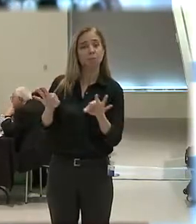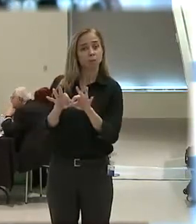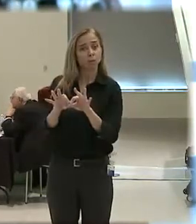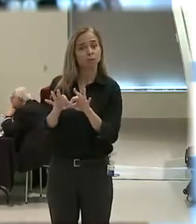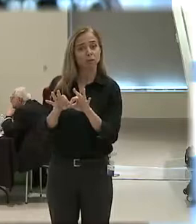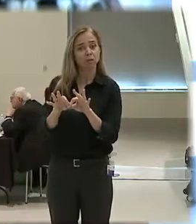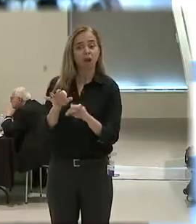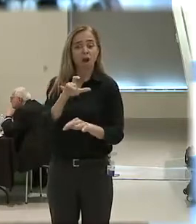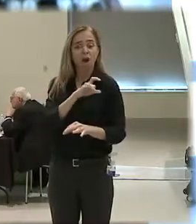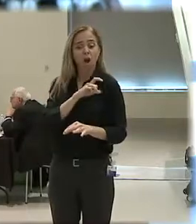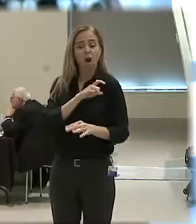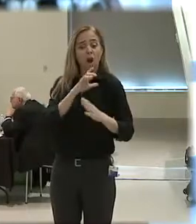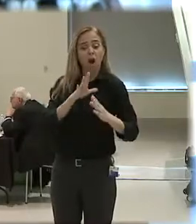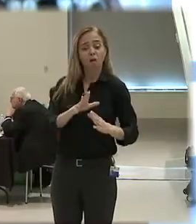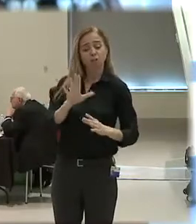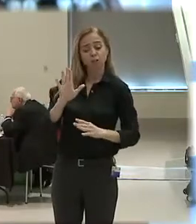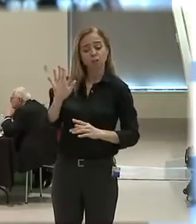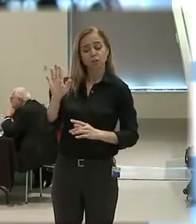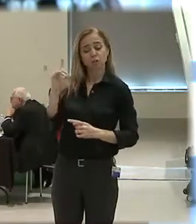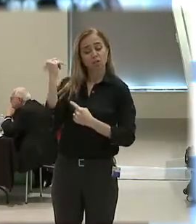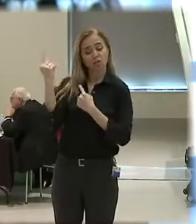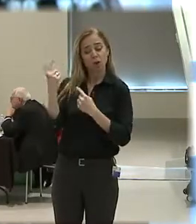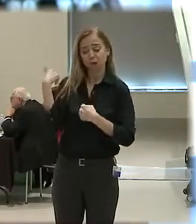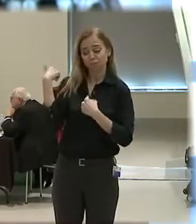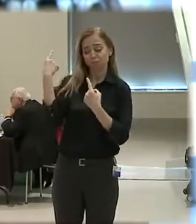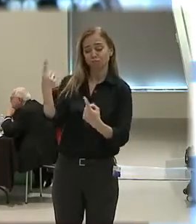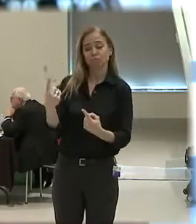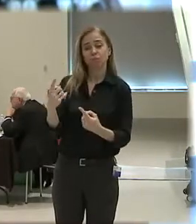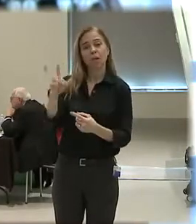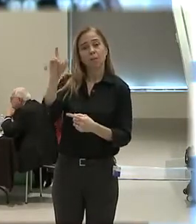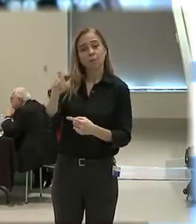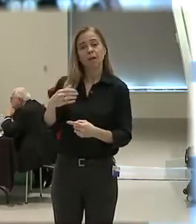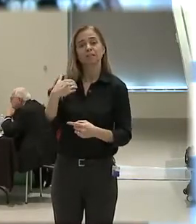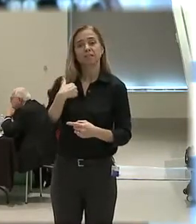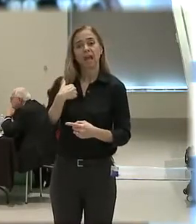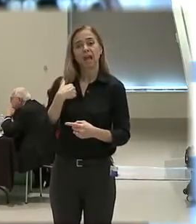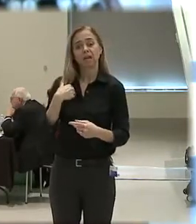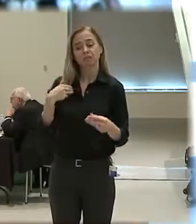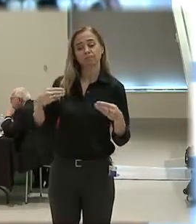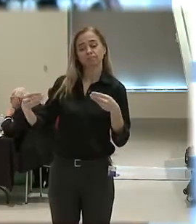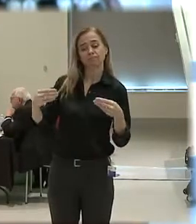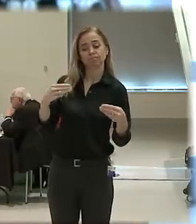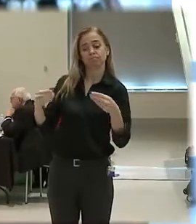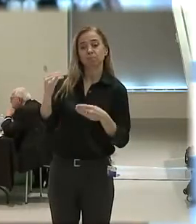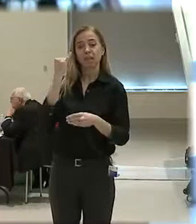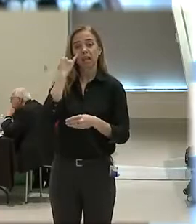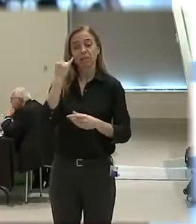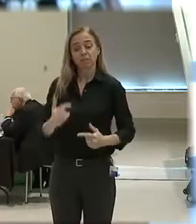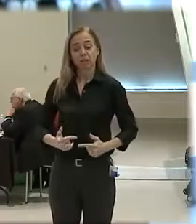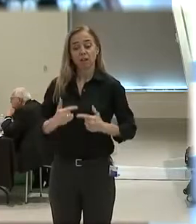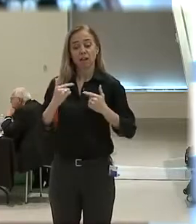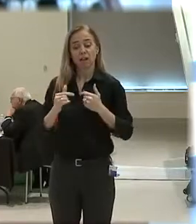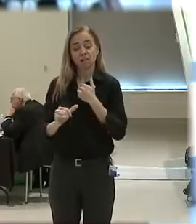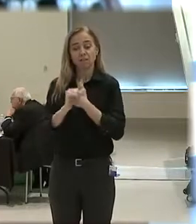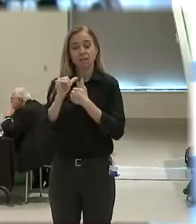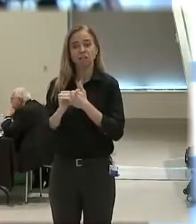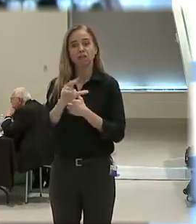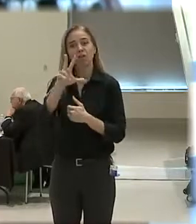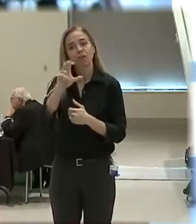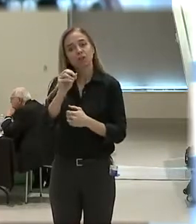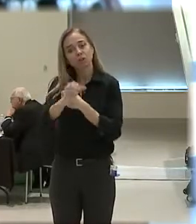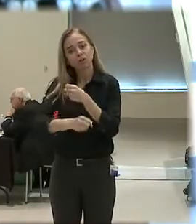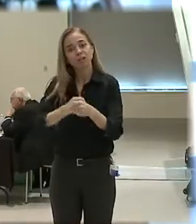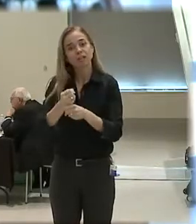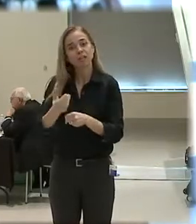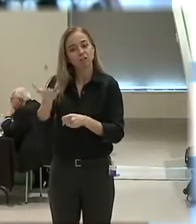for the longest time and still do that they need to have that opening should their lives be endangered. Thirty years ago that